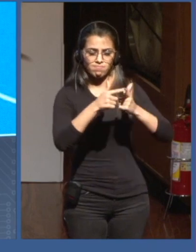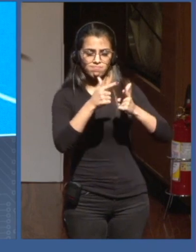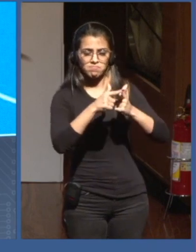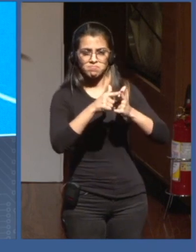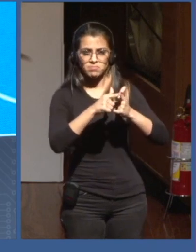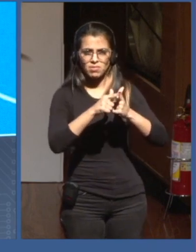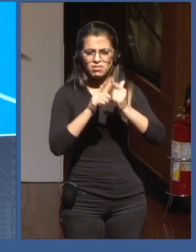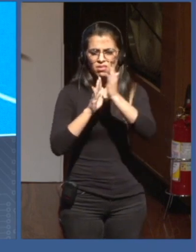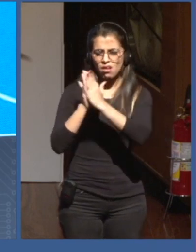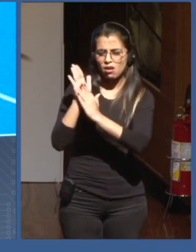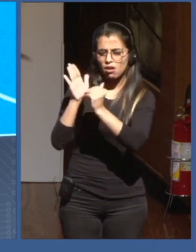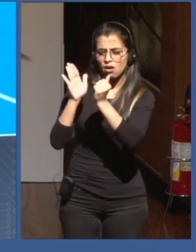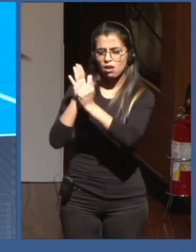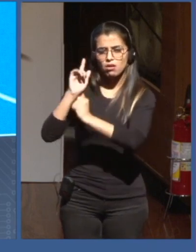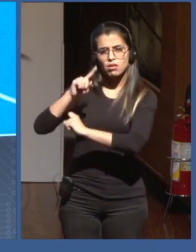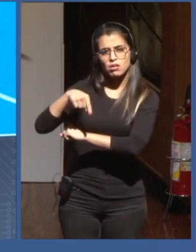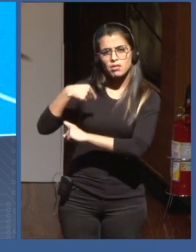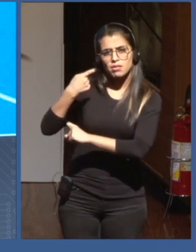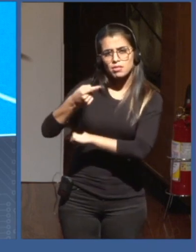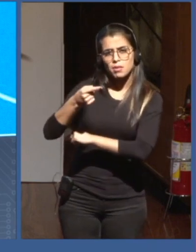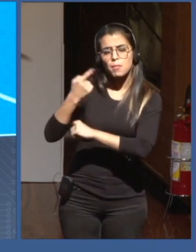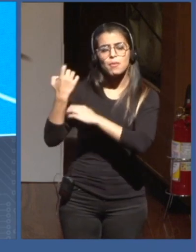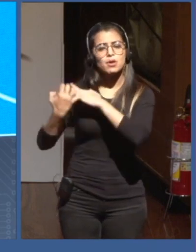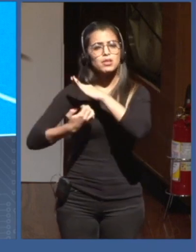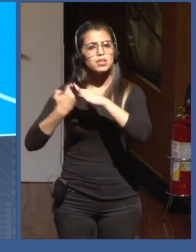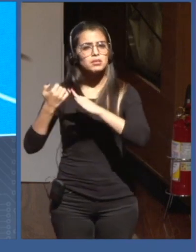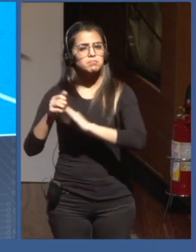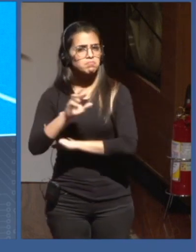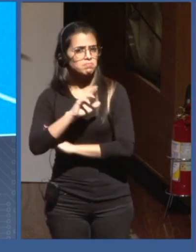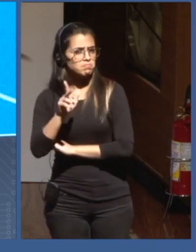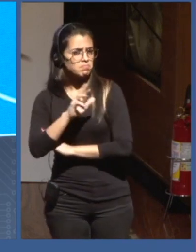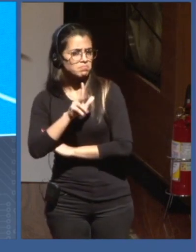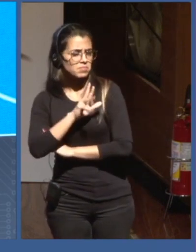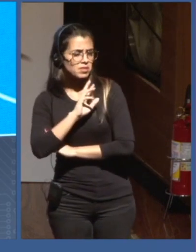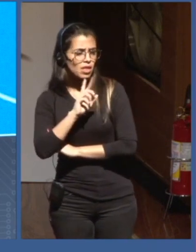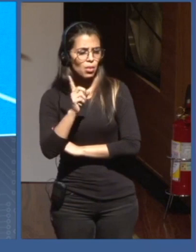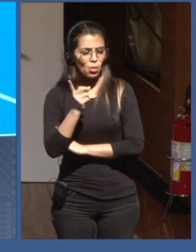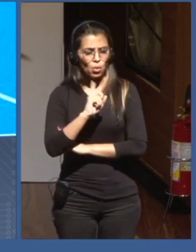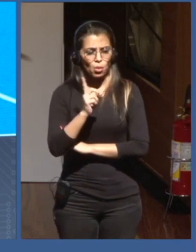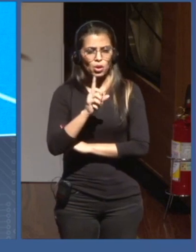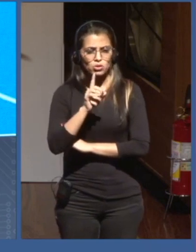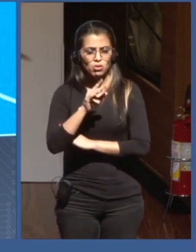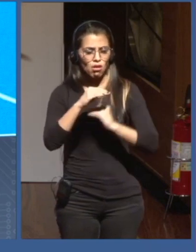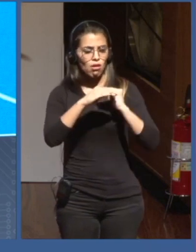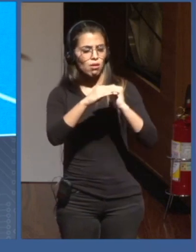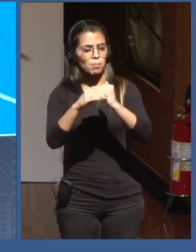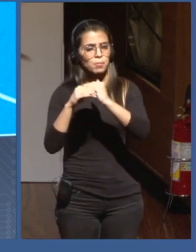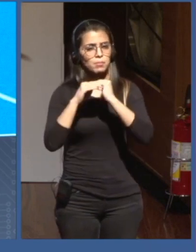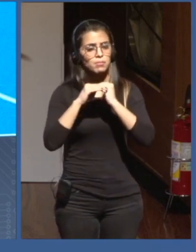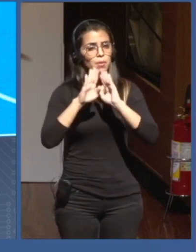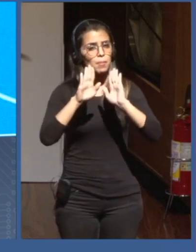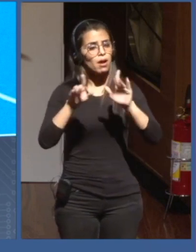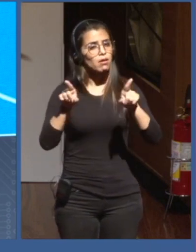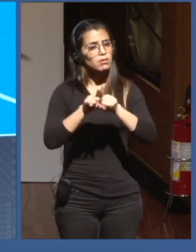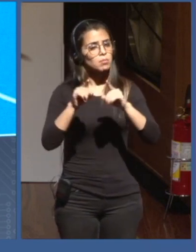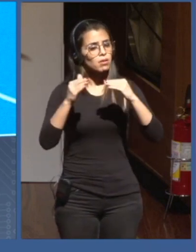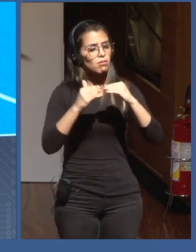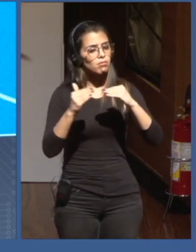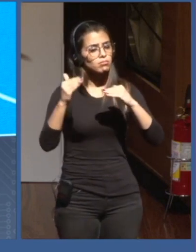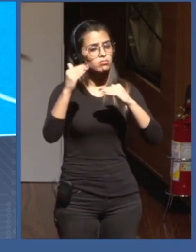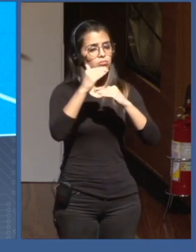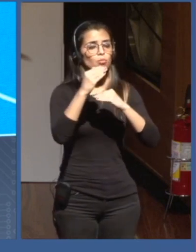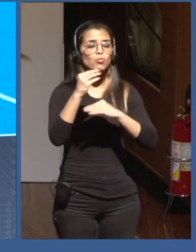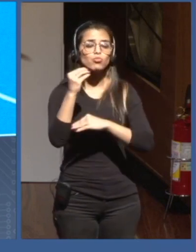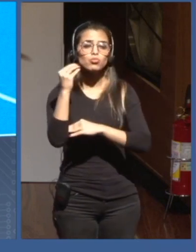it's not only anonymized or, more specifically or accurately, pseudonymized. It's also aggregated